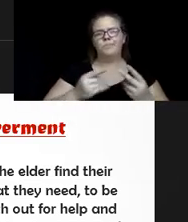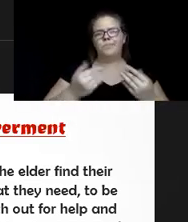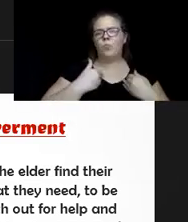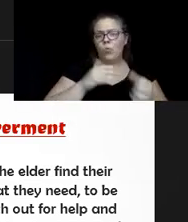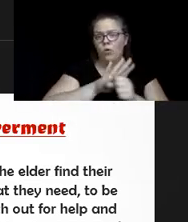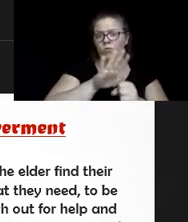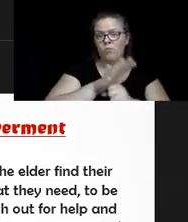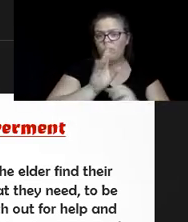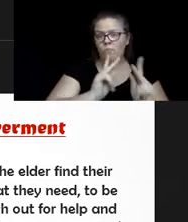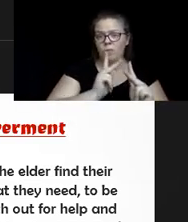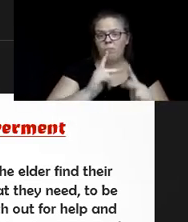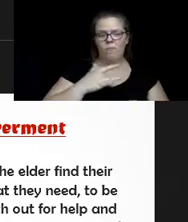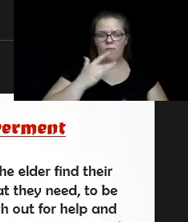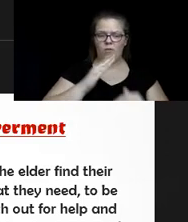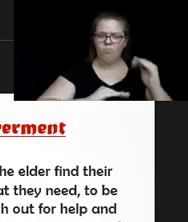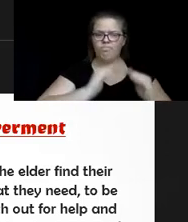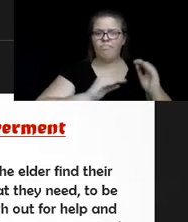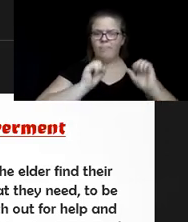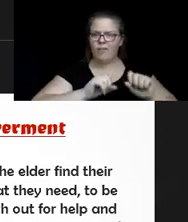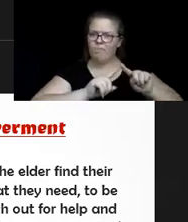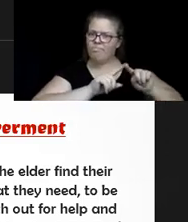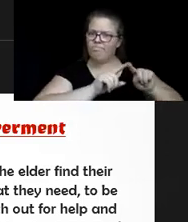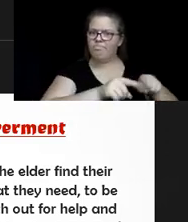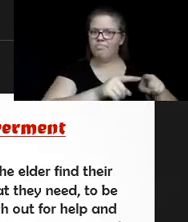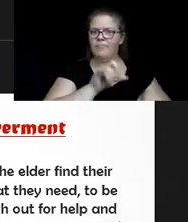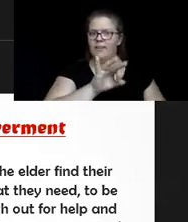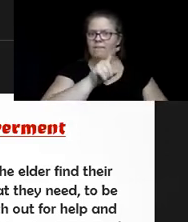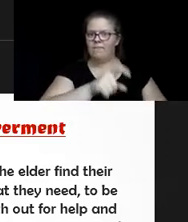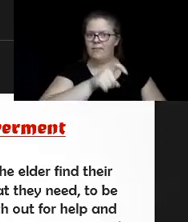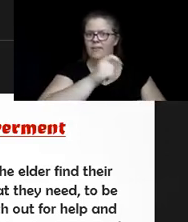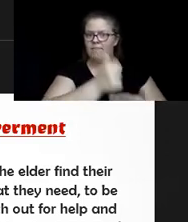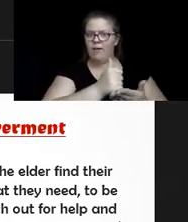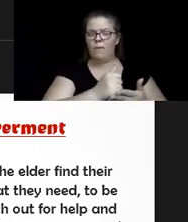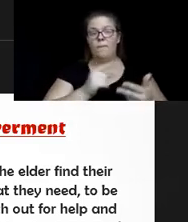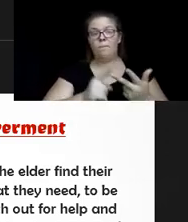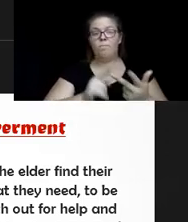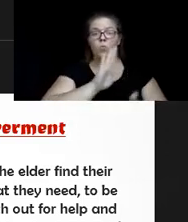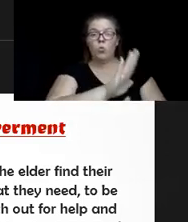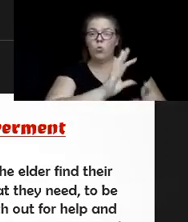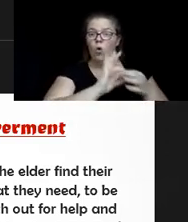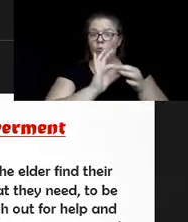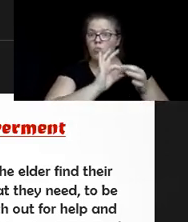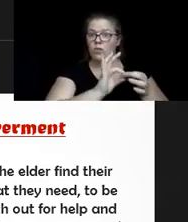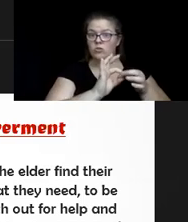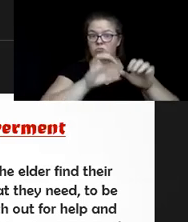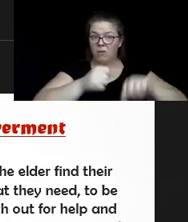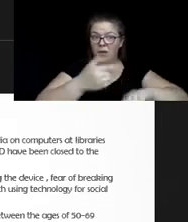comfortable with asking for help at any time? And are your relationships as satisfying as you want them to be?